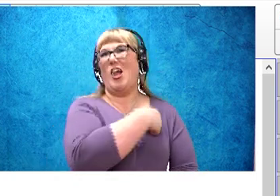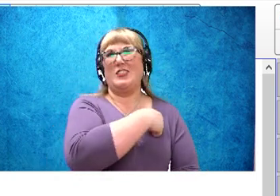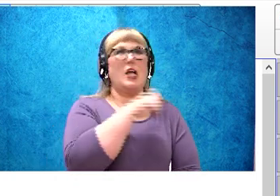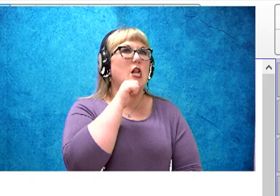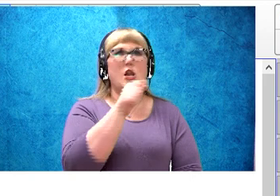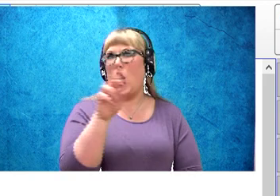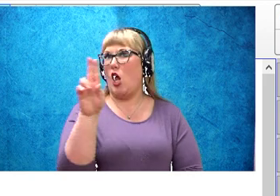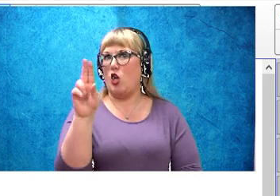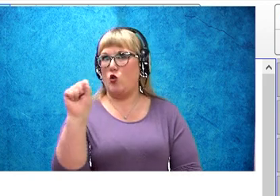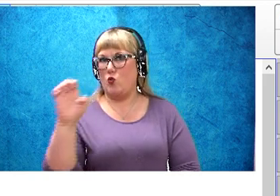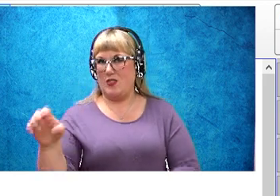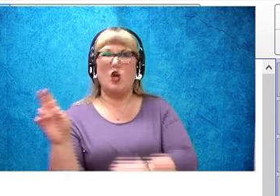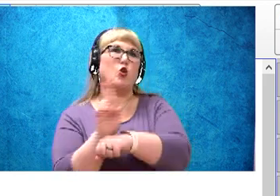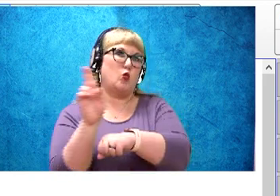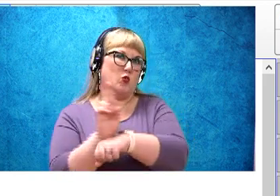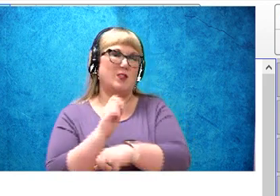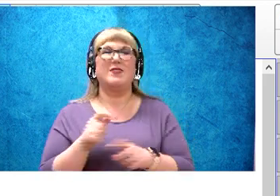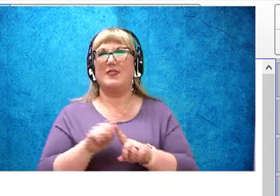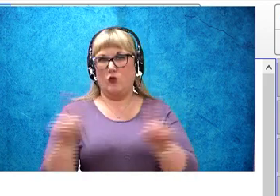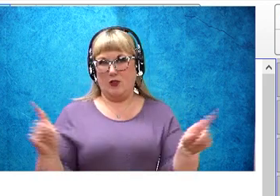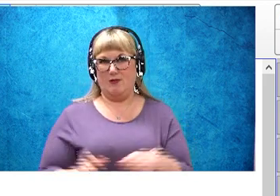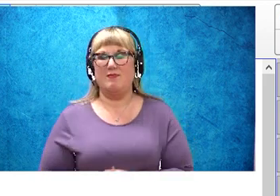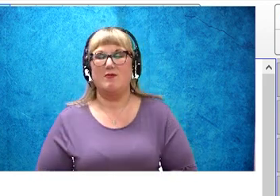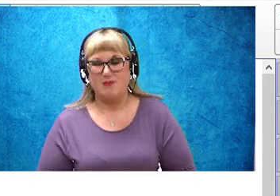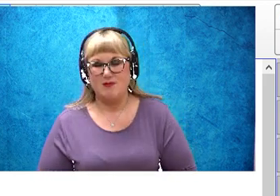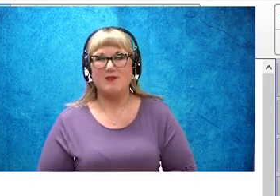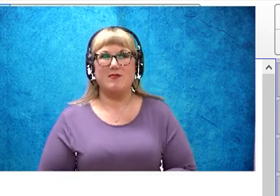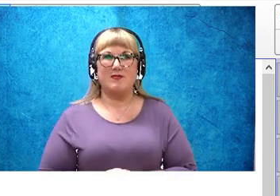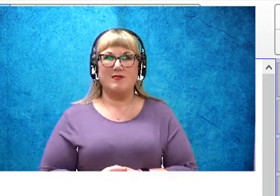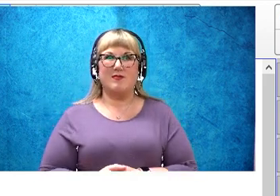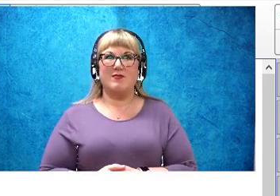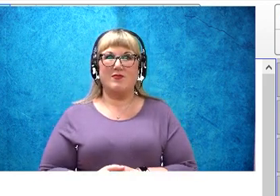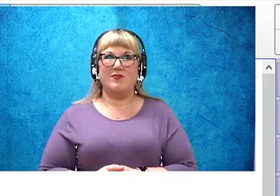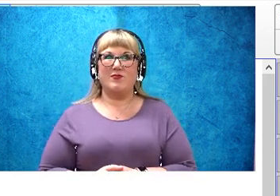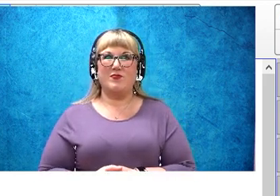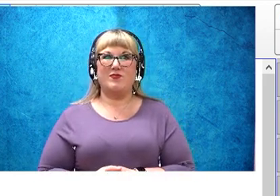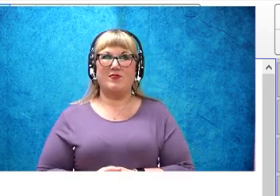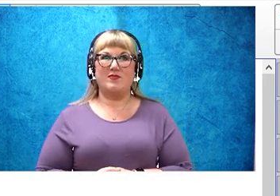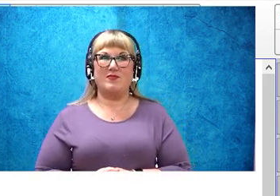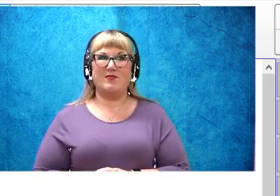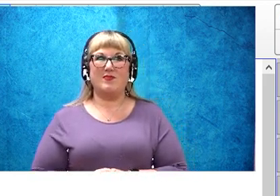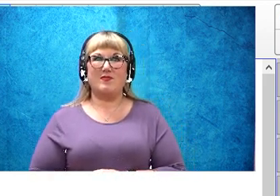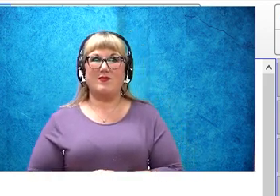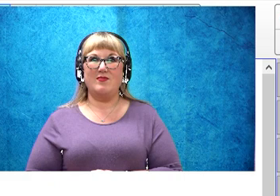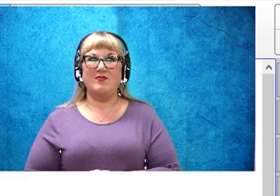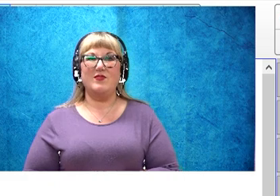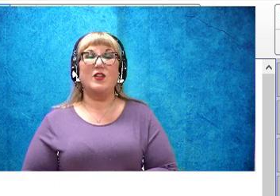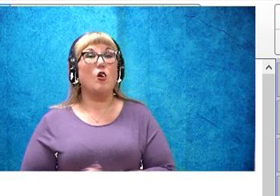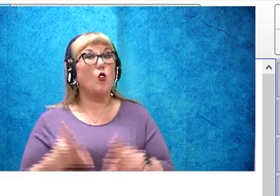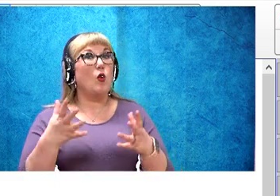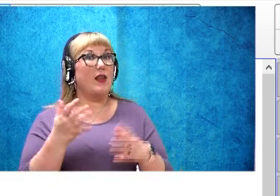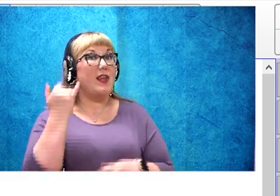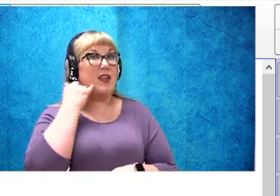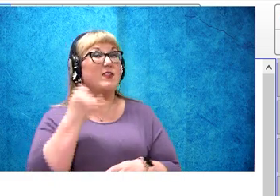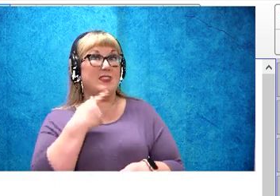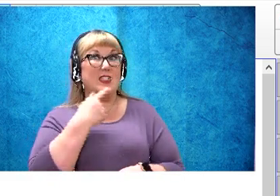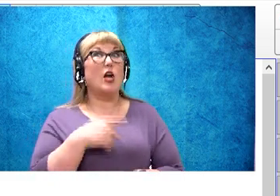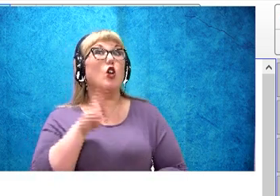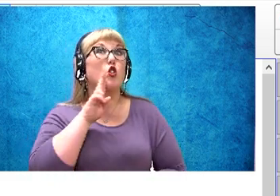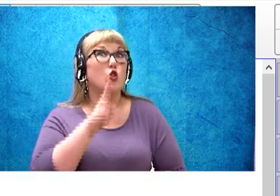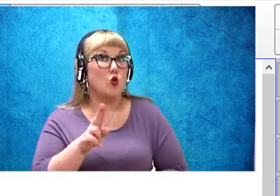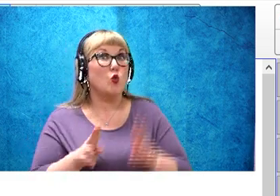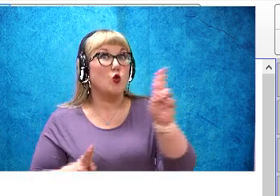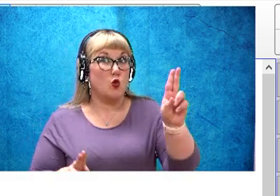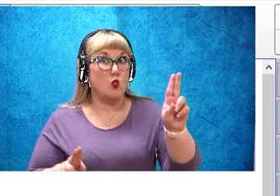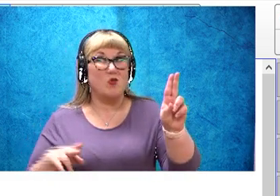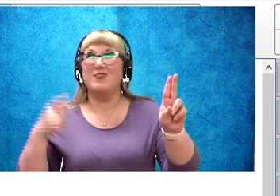I said use, so what's going to open the door to let U say its name, that's right, magic E, let's